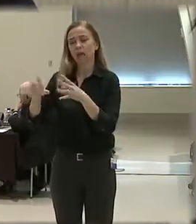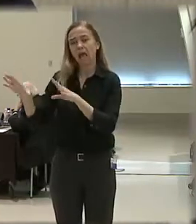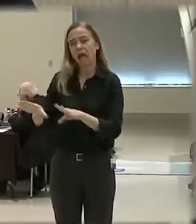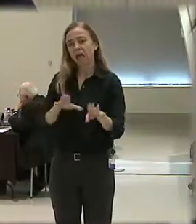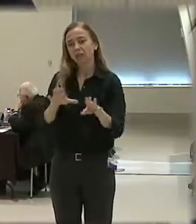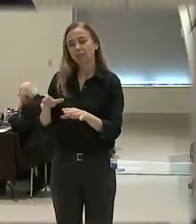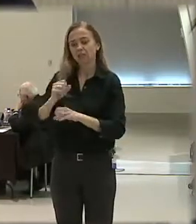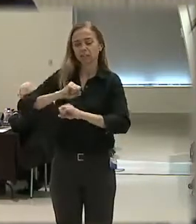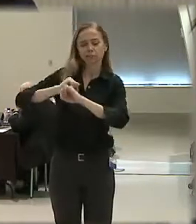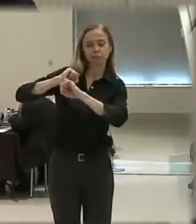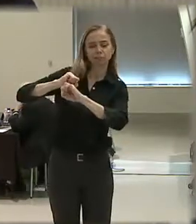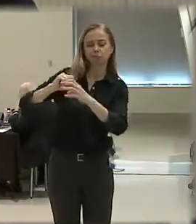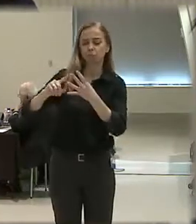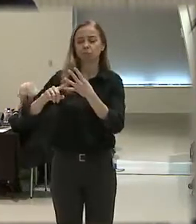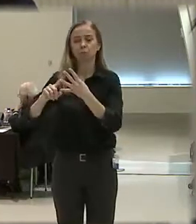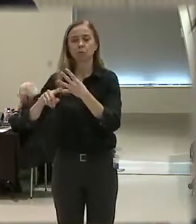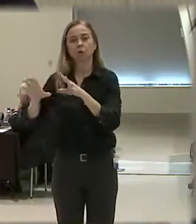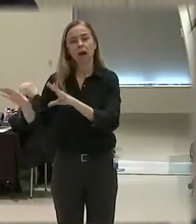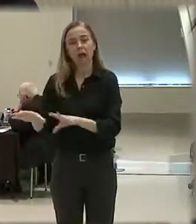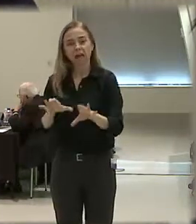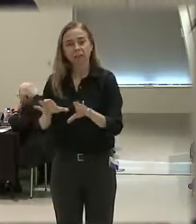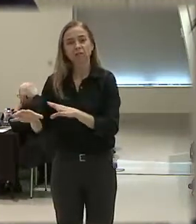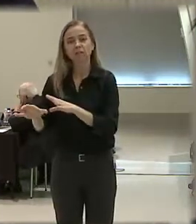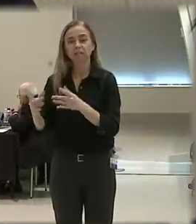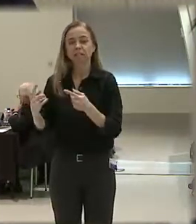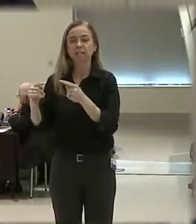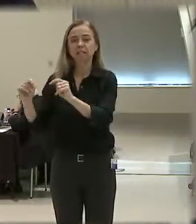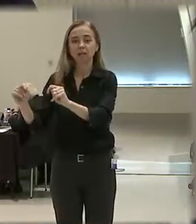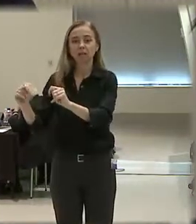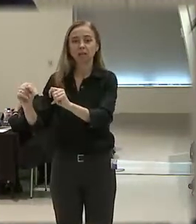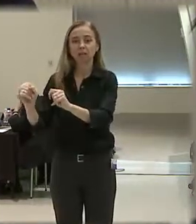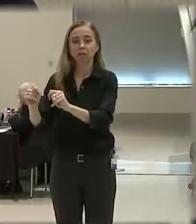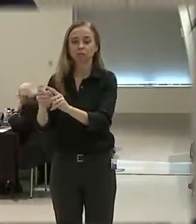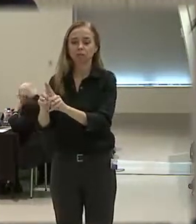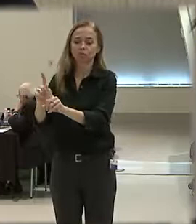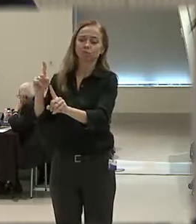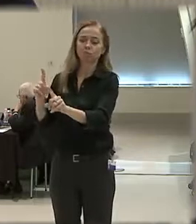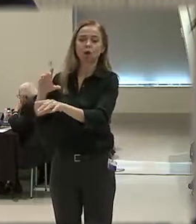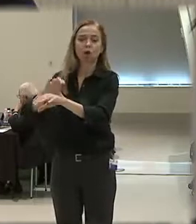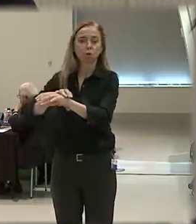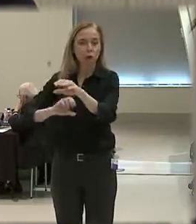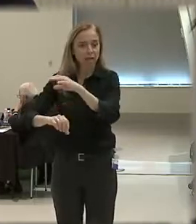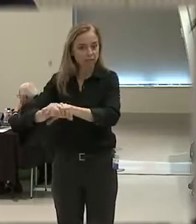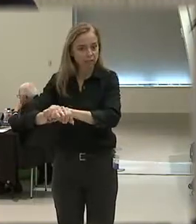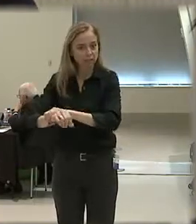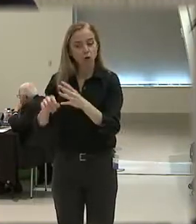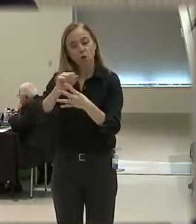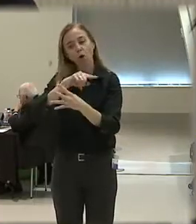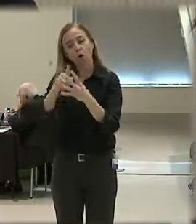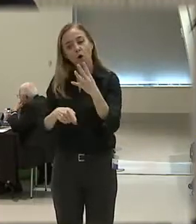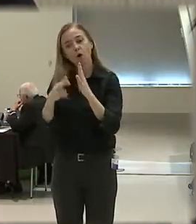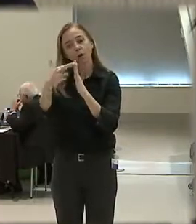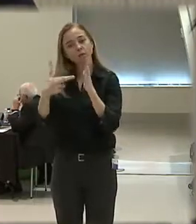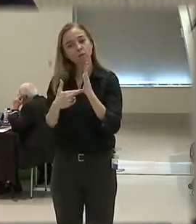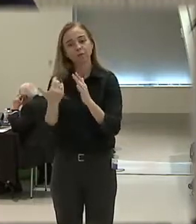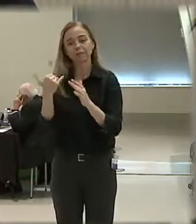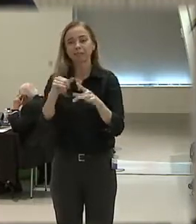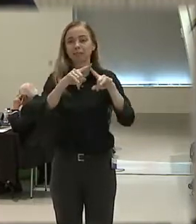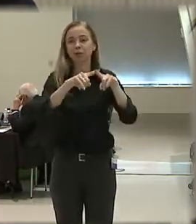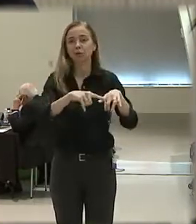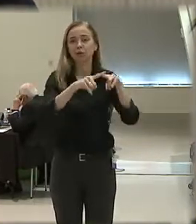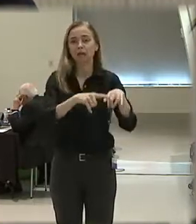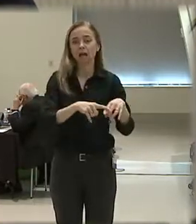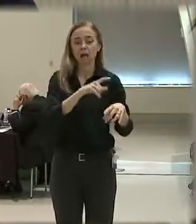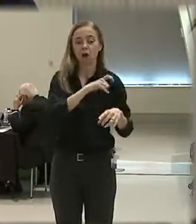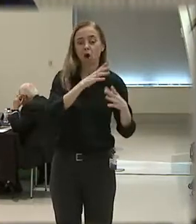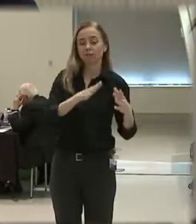resisting, and whether the suspect is actively attempting to evade arrest. Given all of these guidelines, we still rely on the officer's